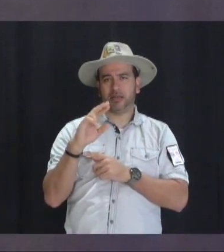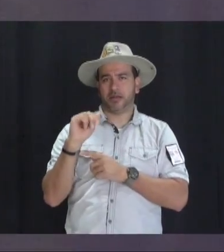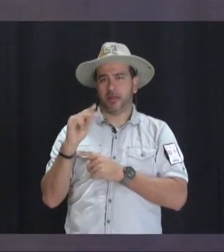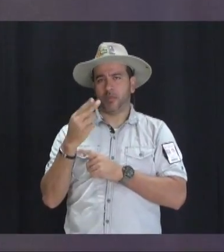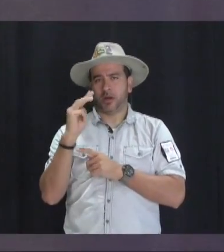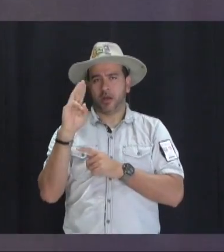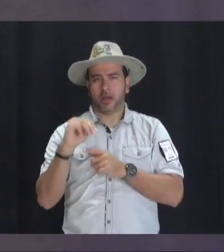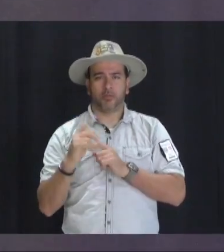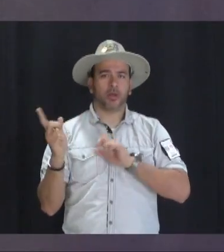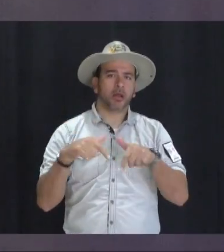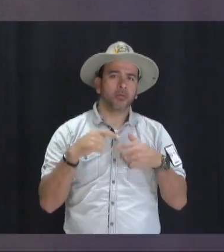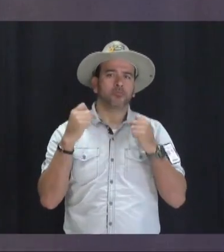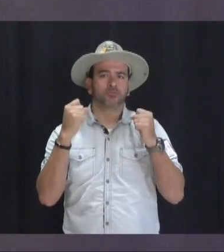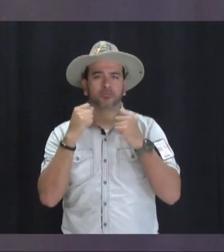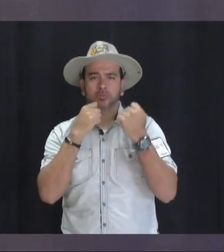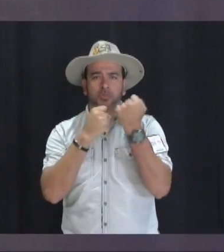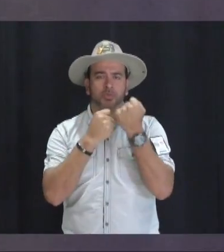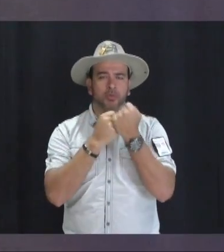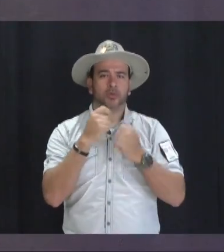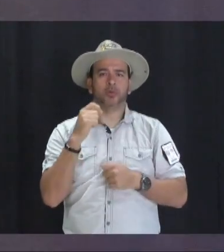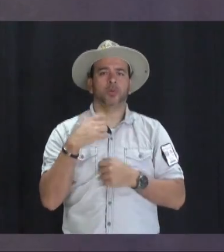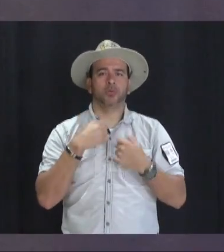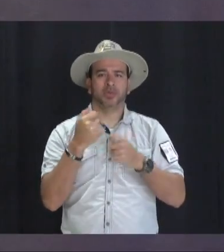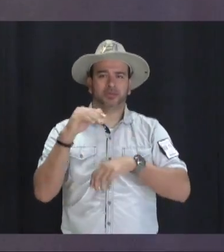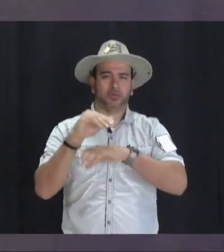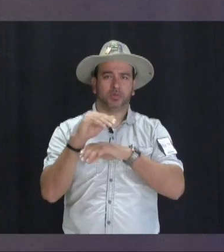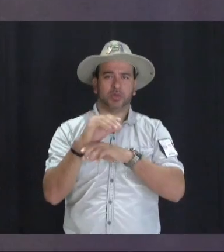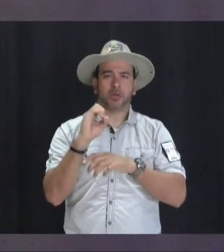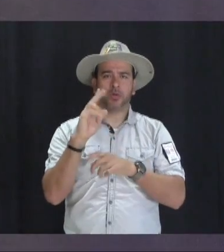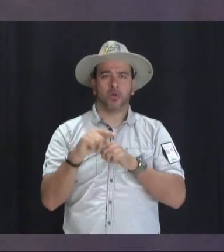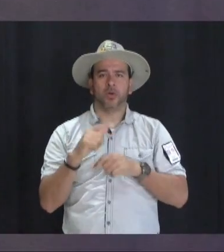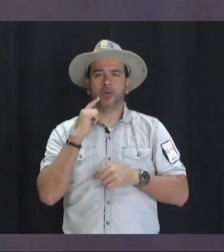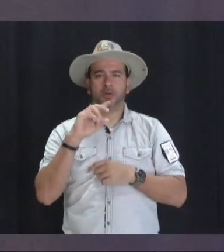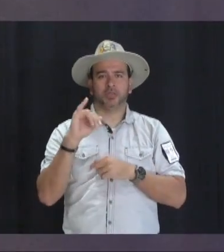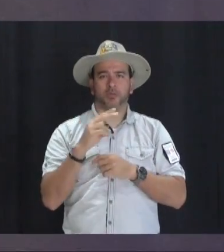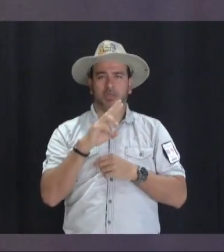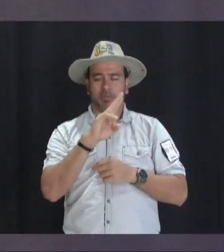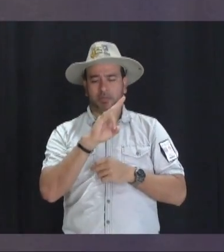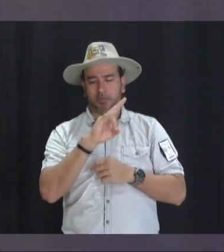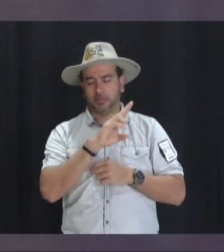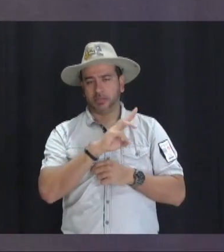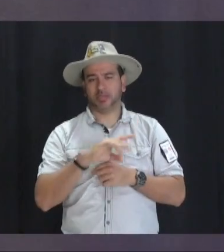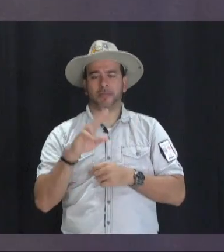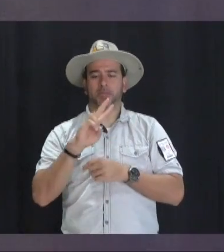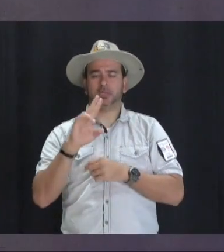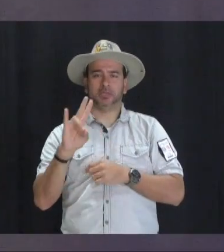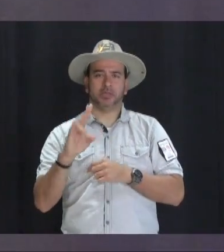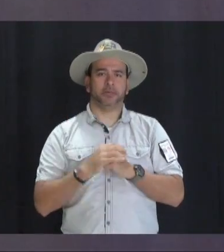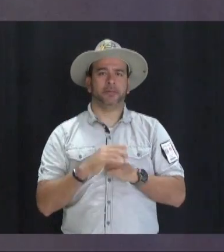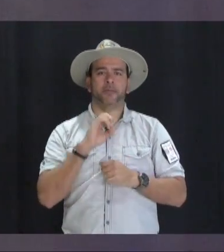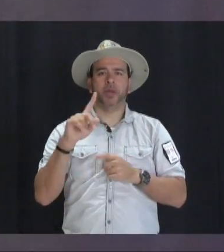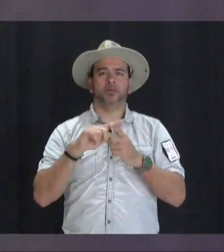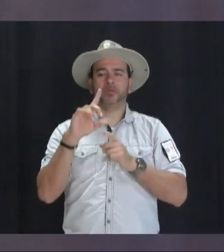Come out and cheer on your Braves as they host Oak Ridge tonight. JV plays at 6 and Varsity at 7. Now back to